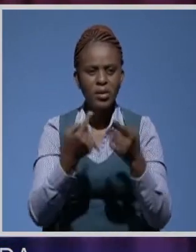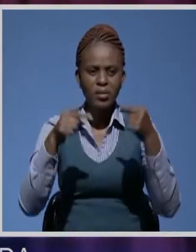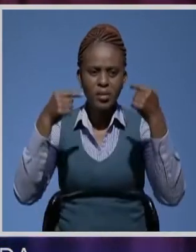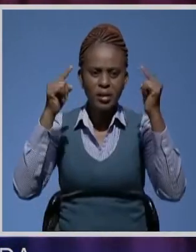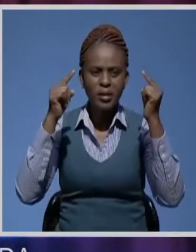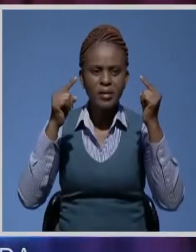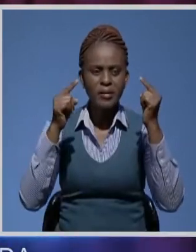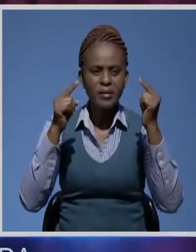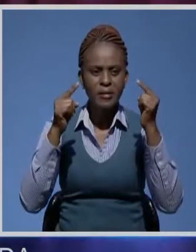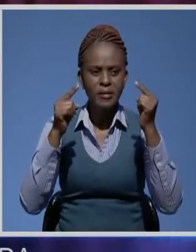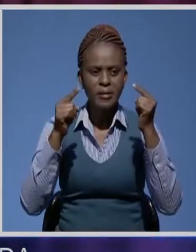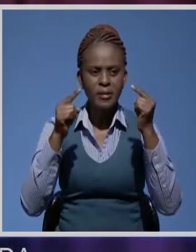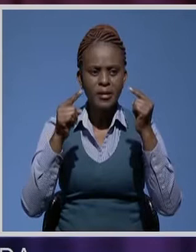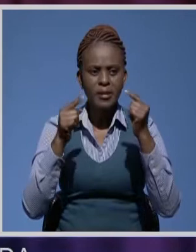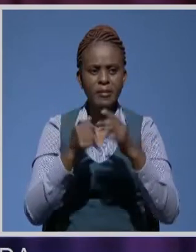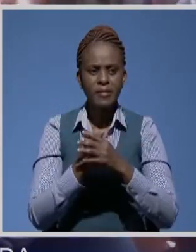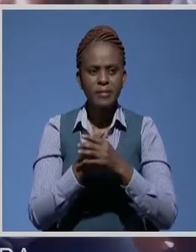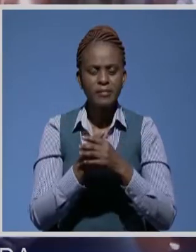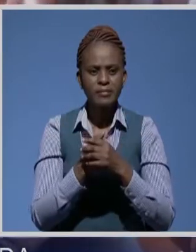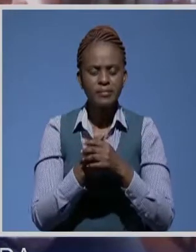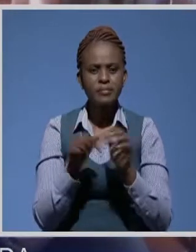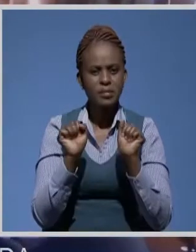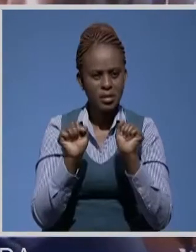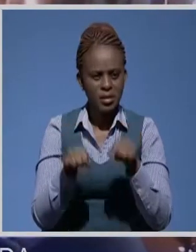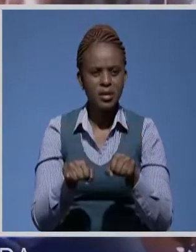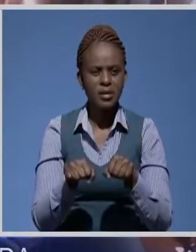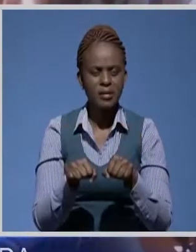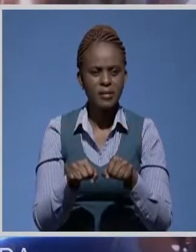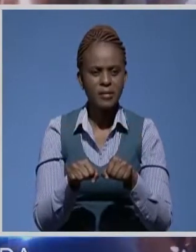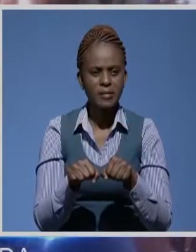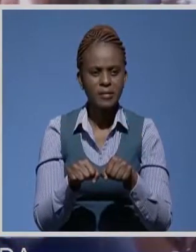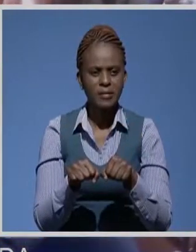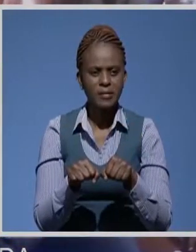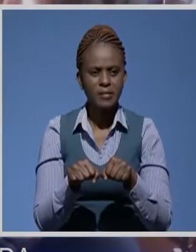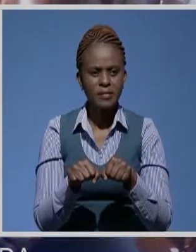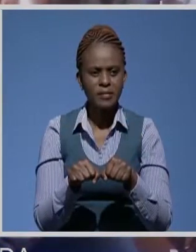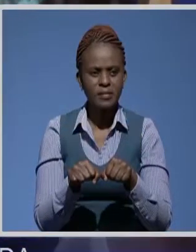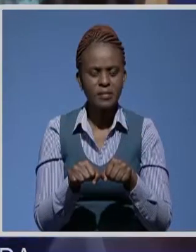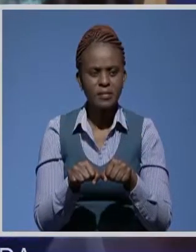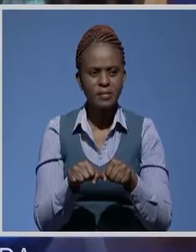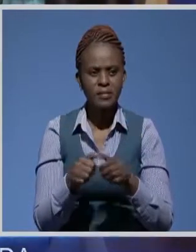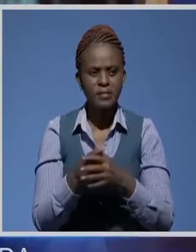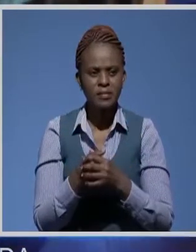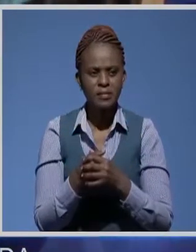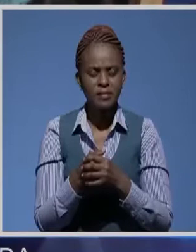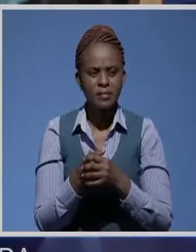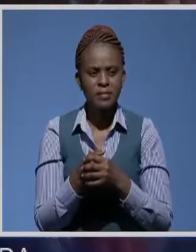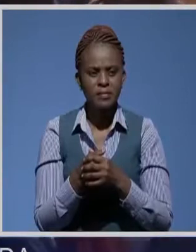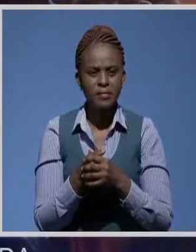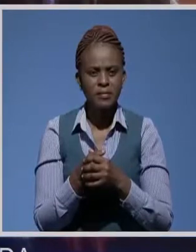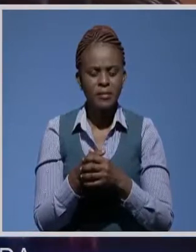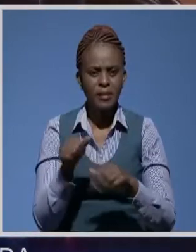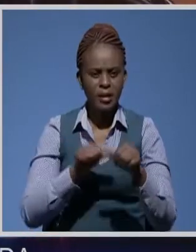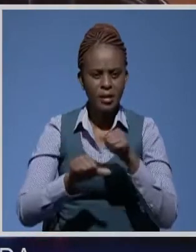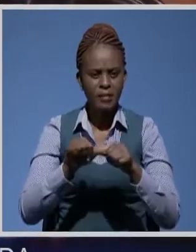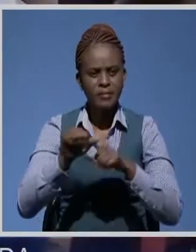has filed a copper belt so that I can in turn inform me of the progress of the church.